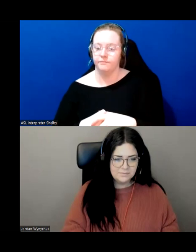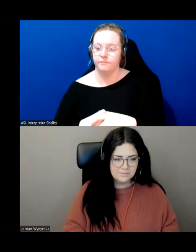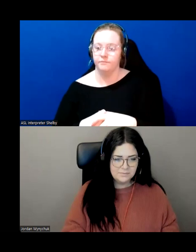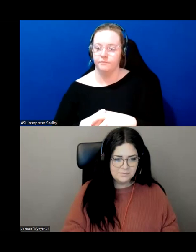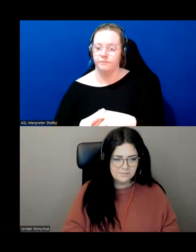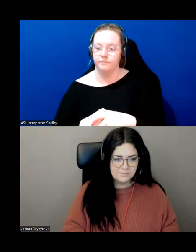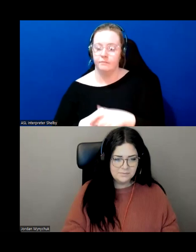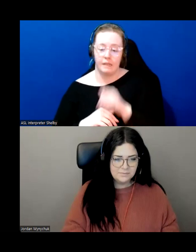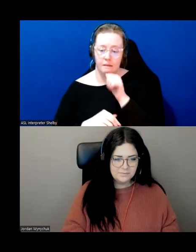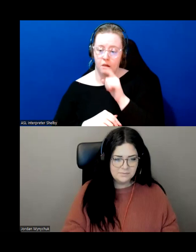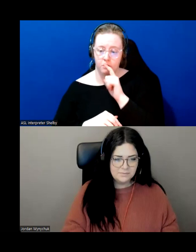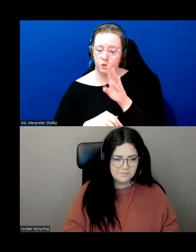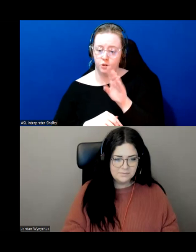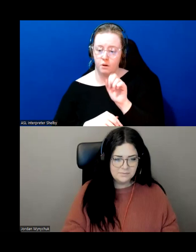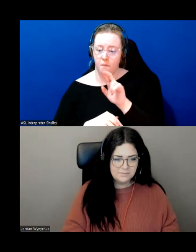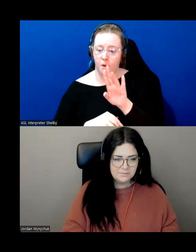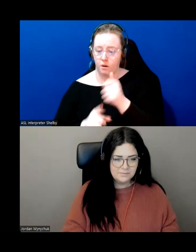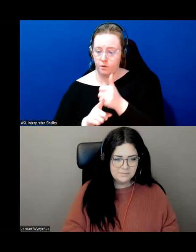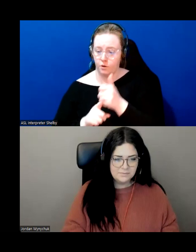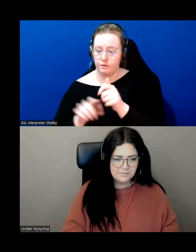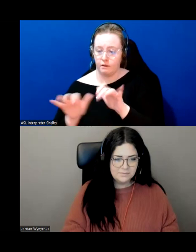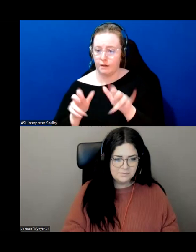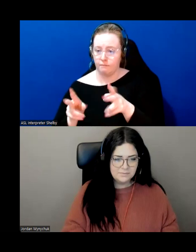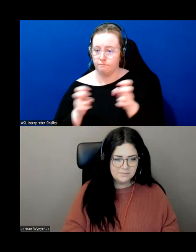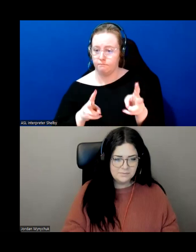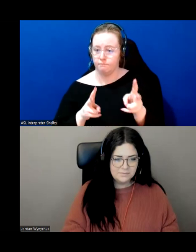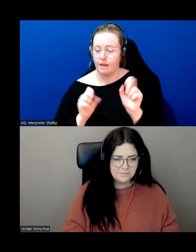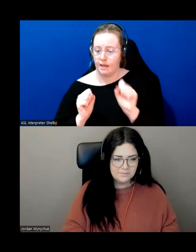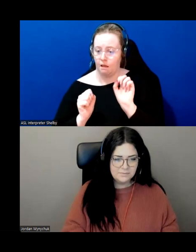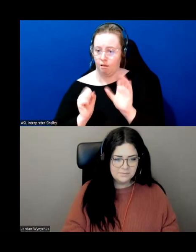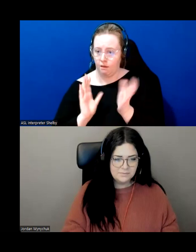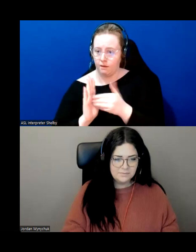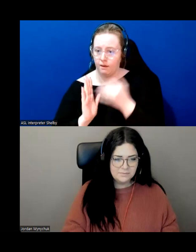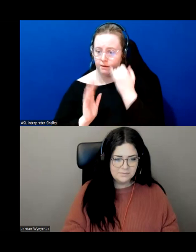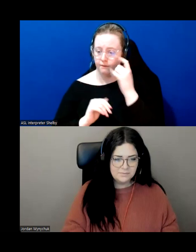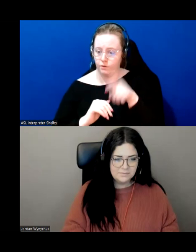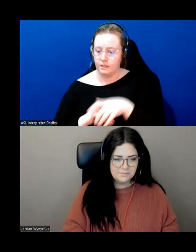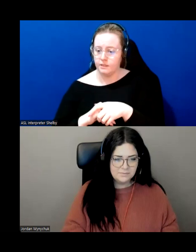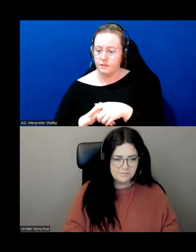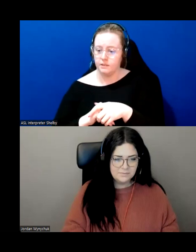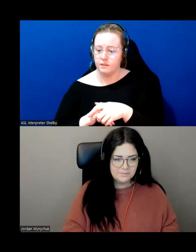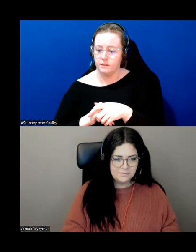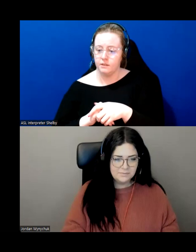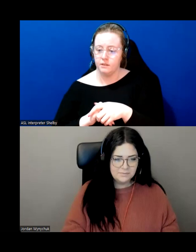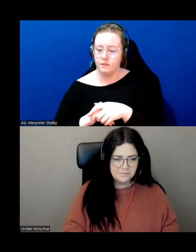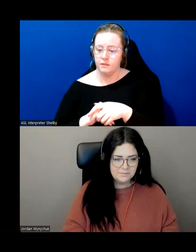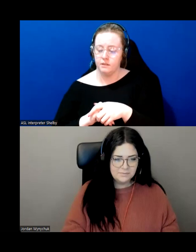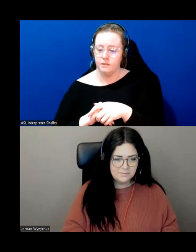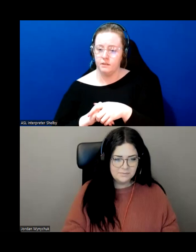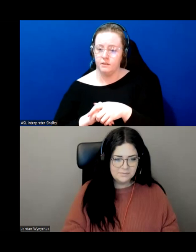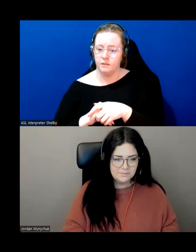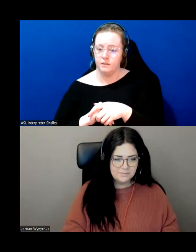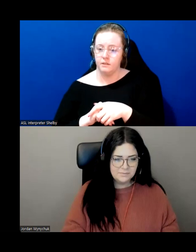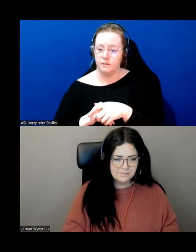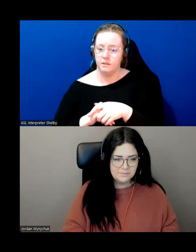i don't know barb if you put that in the chat i can certainly read that back out to you again you can put that in there if you like um